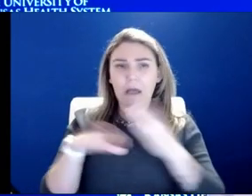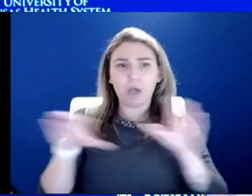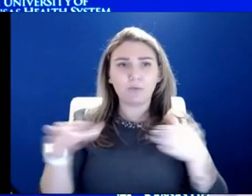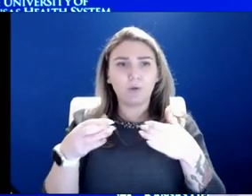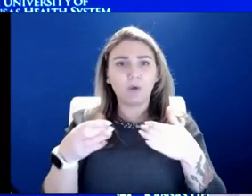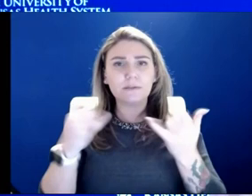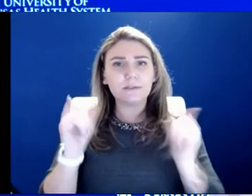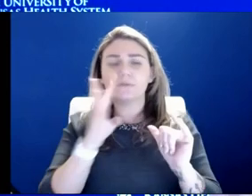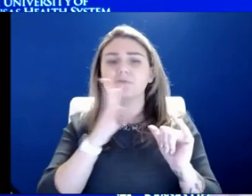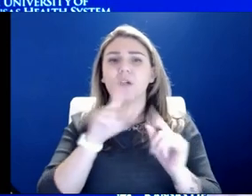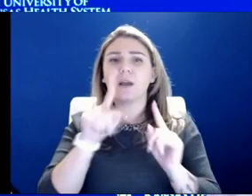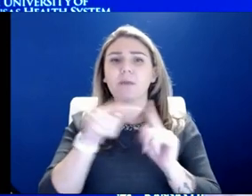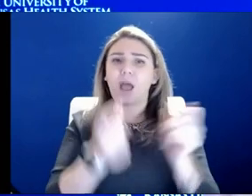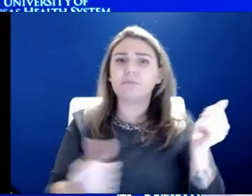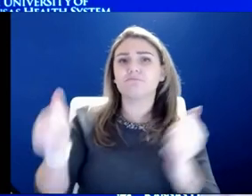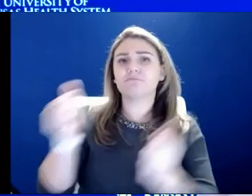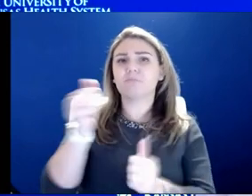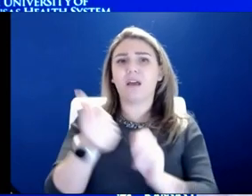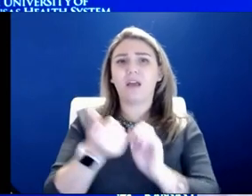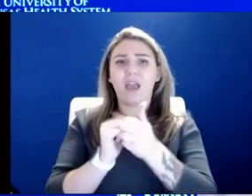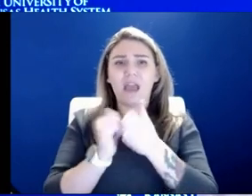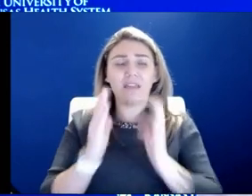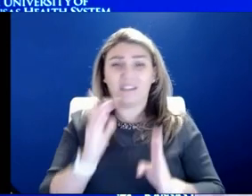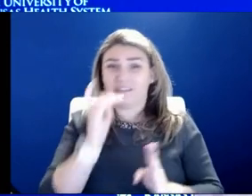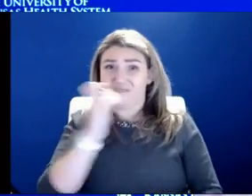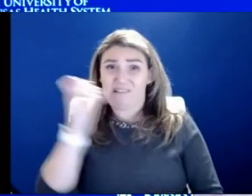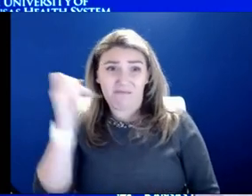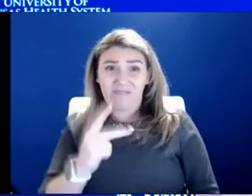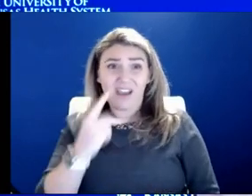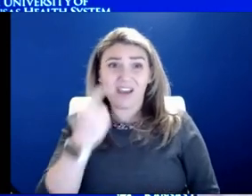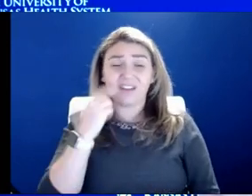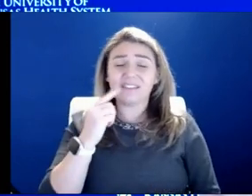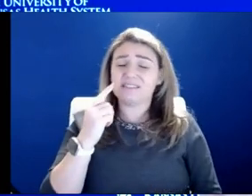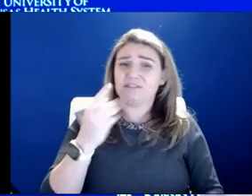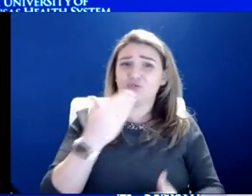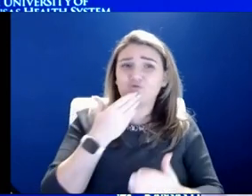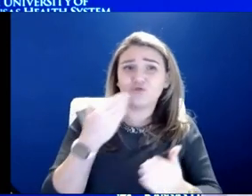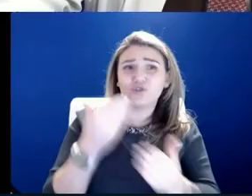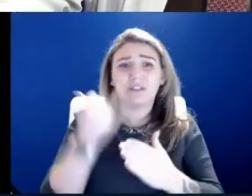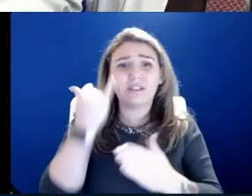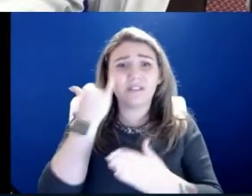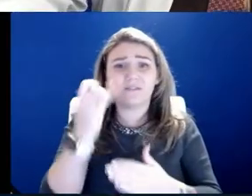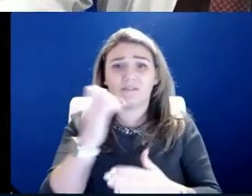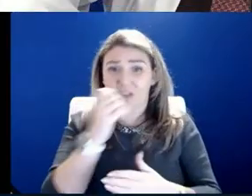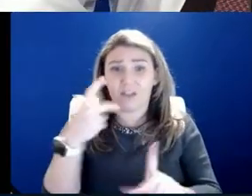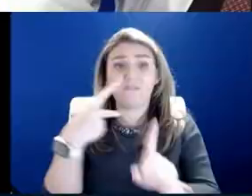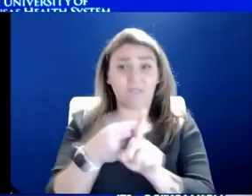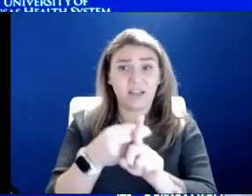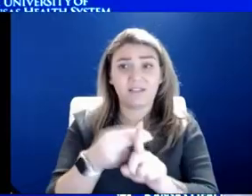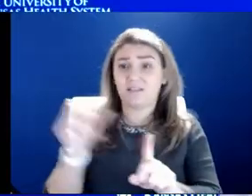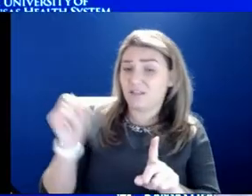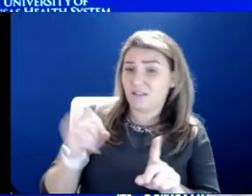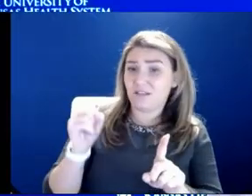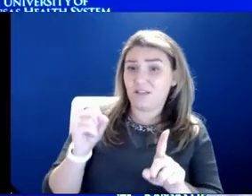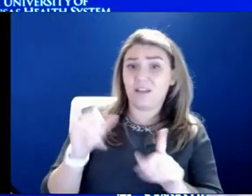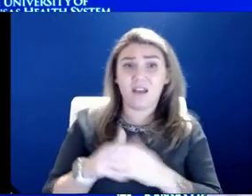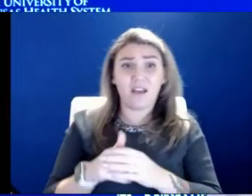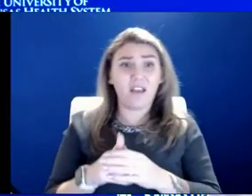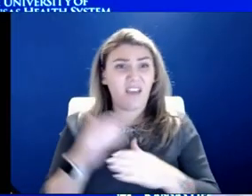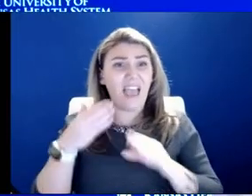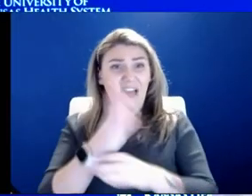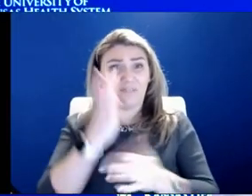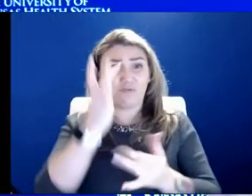elite athletes and how they are not coming back as fresh and they're not vaccinated, right? Yeah. Even after illness, right?